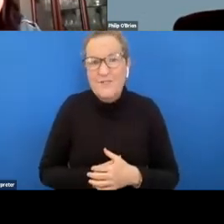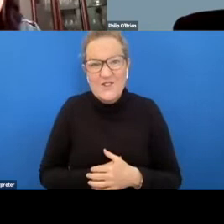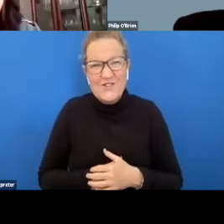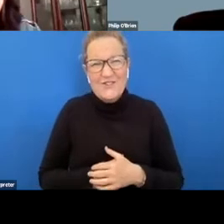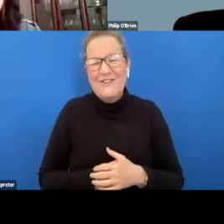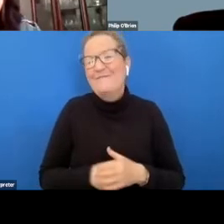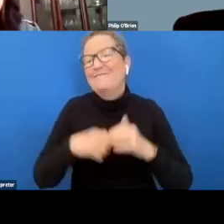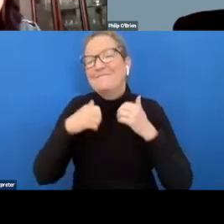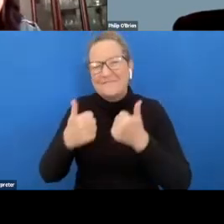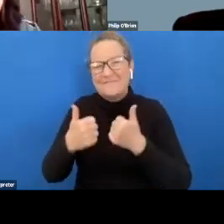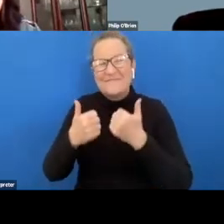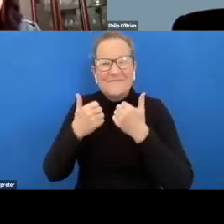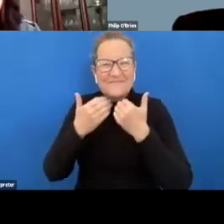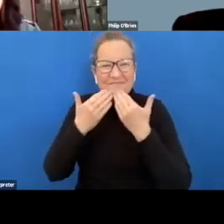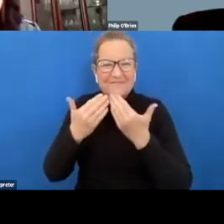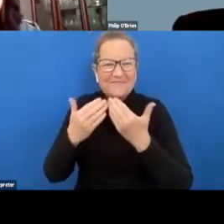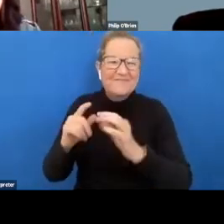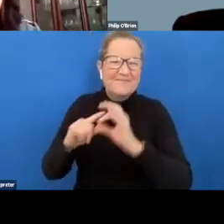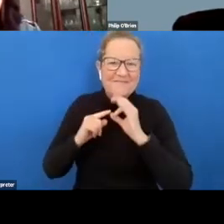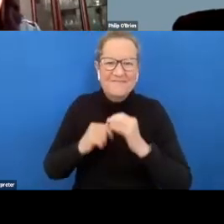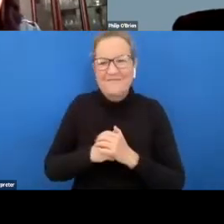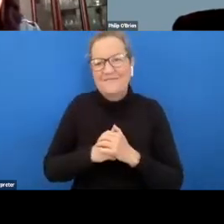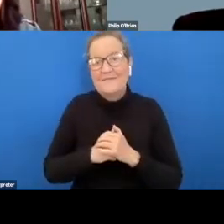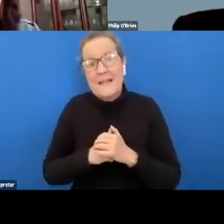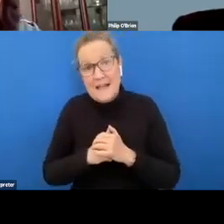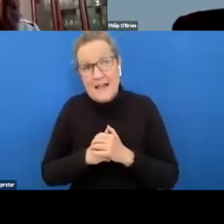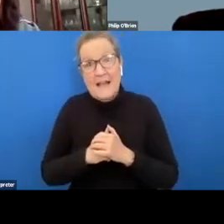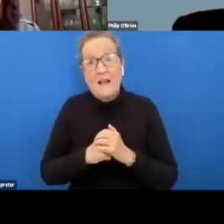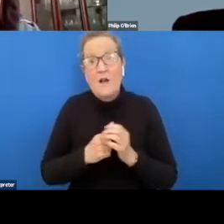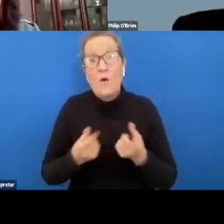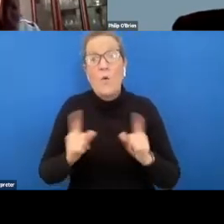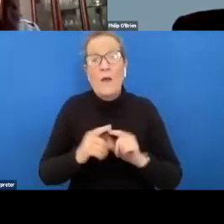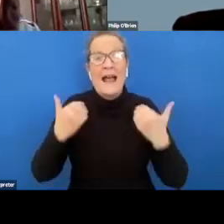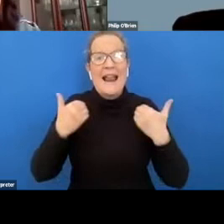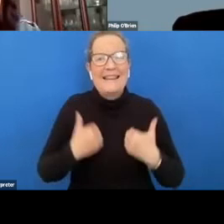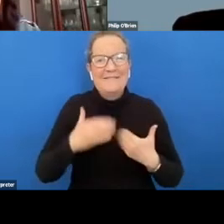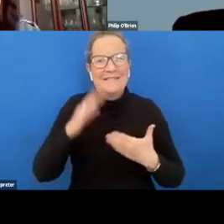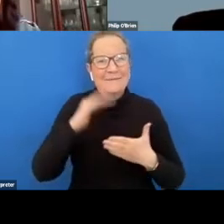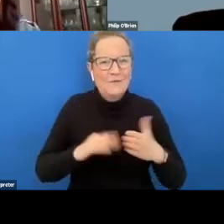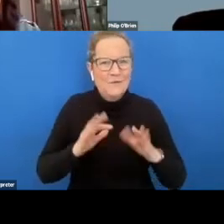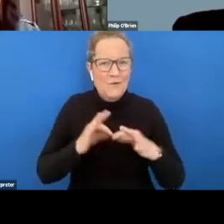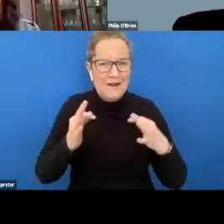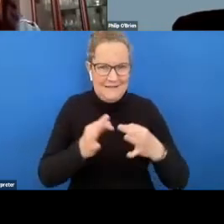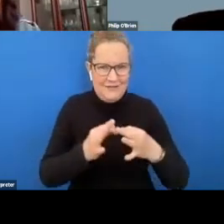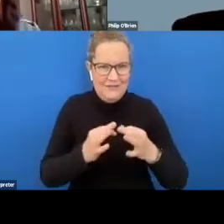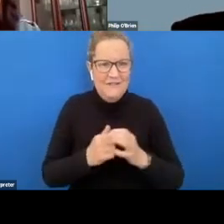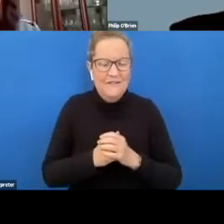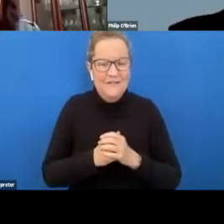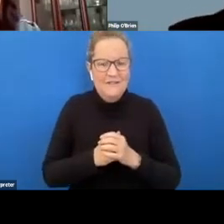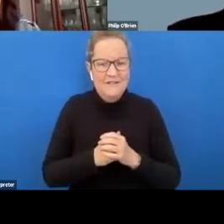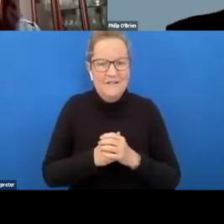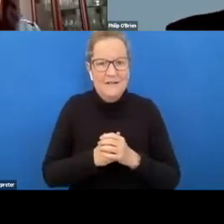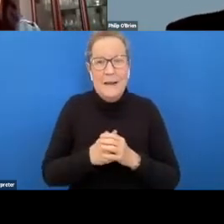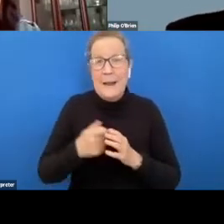for that question ray uh we are a lived experience organization we have members